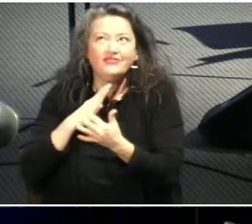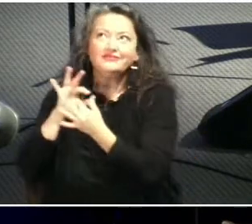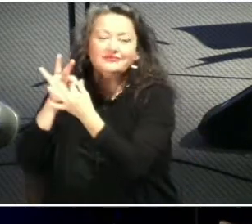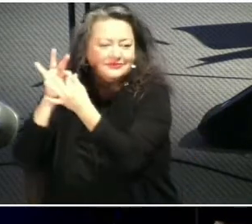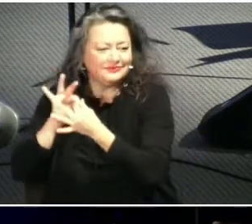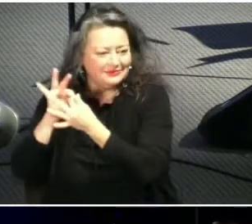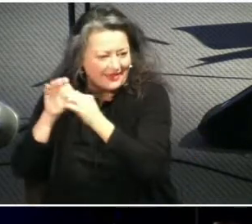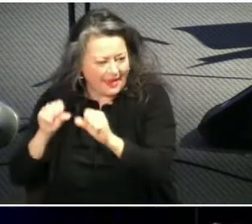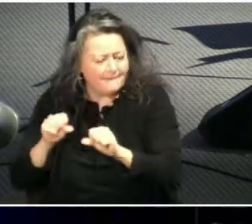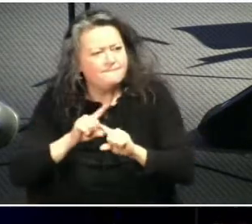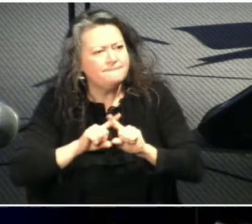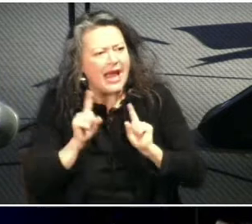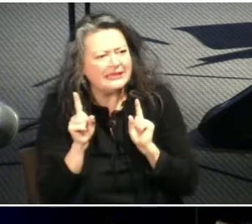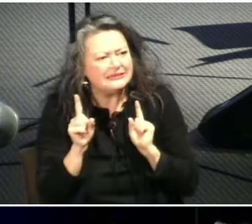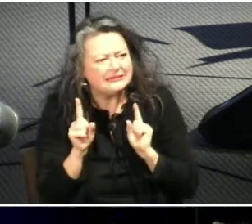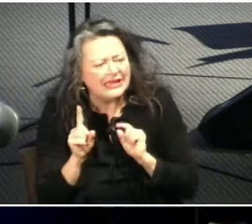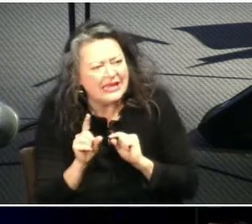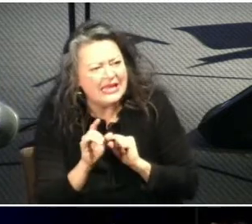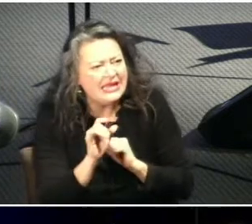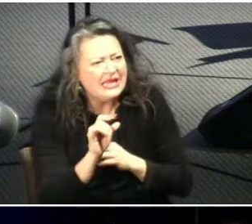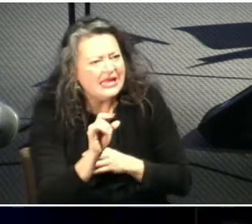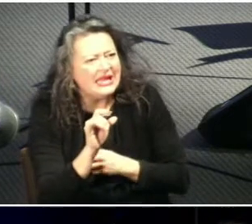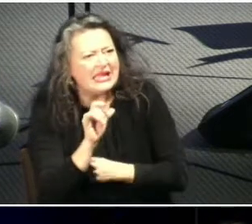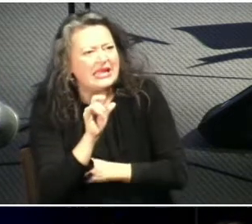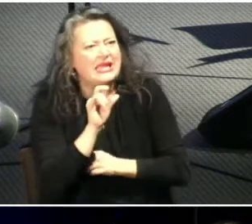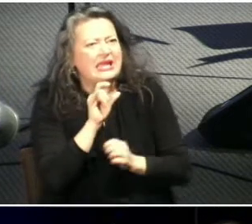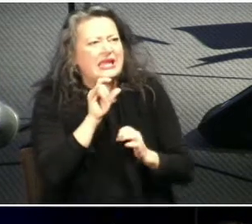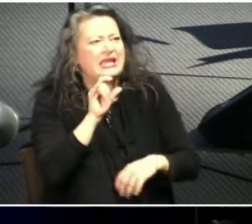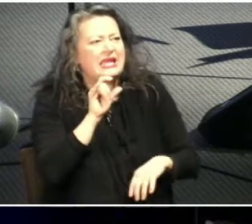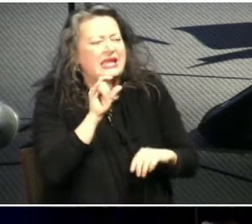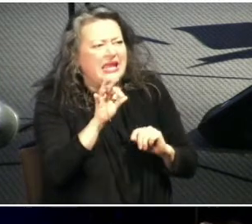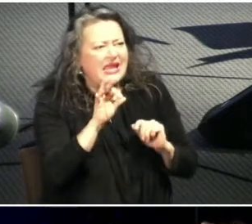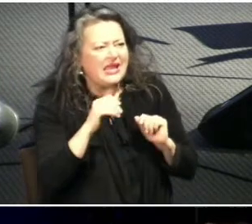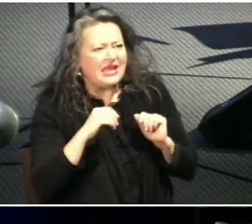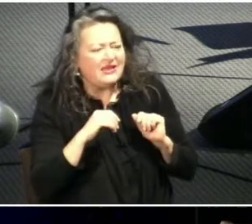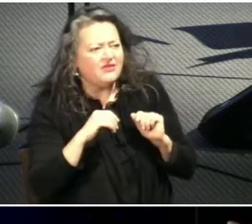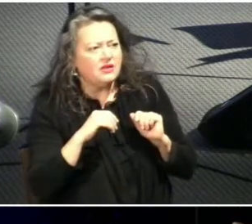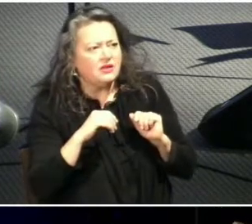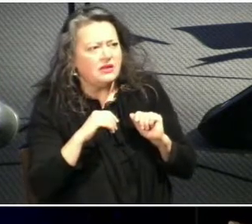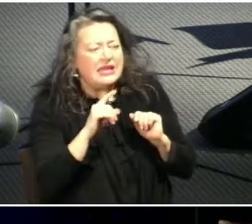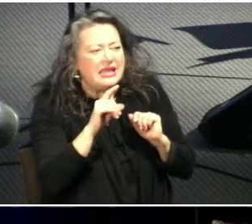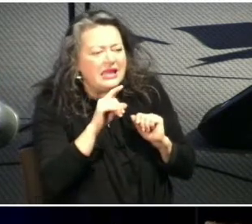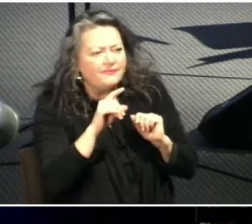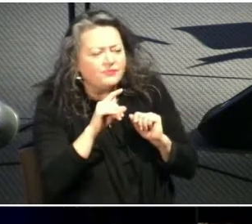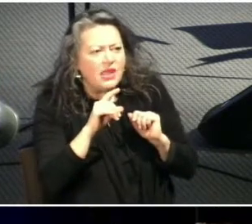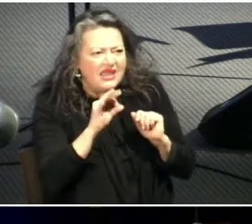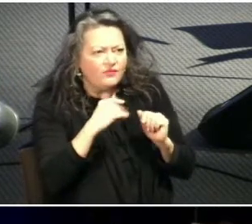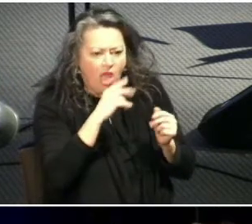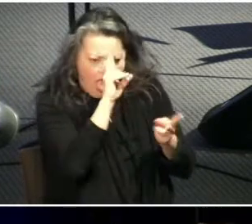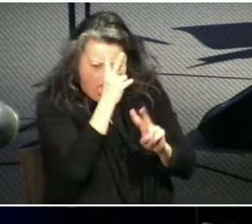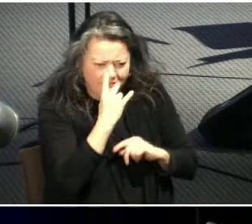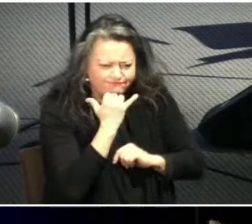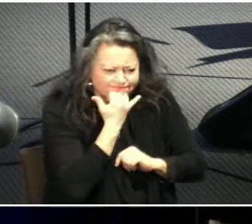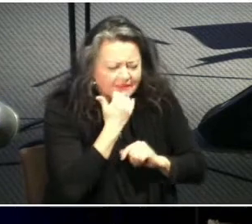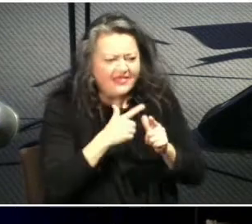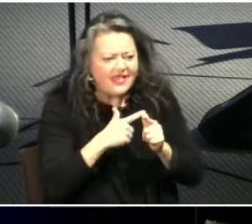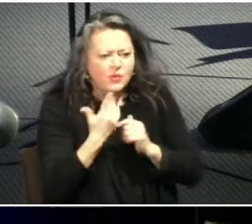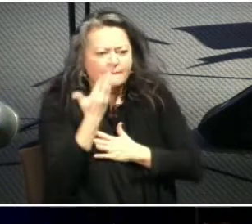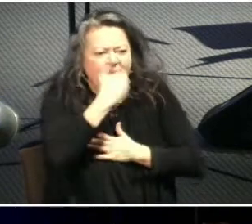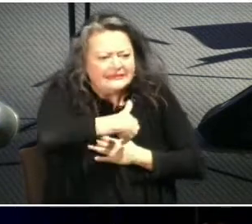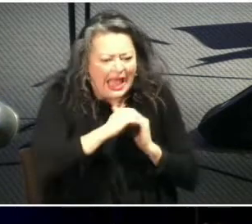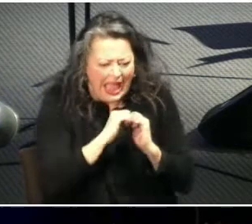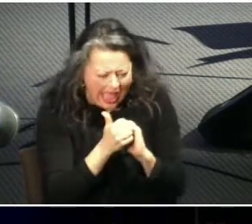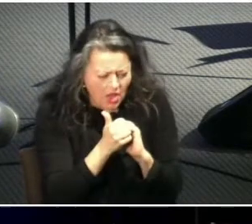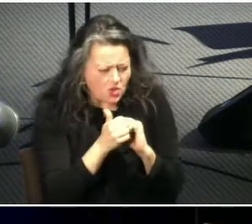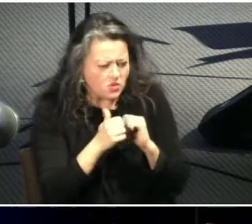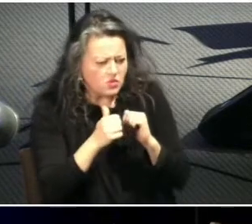we risk missing the beauty of the gospel applied to our lives and the self-sacrificial love in all areas